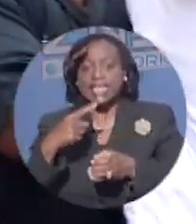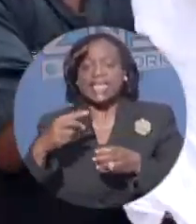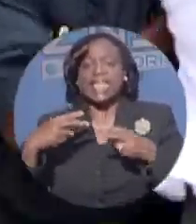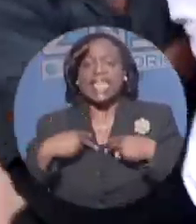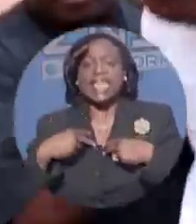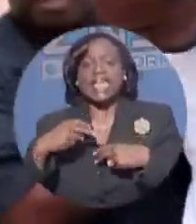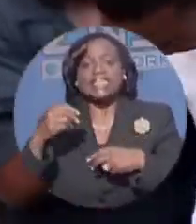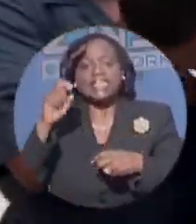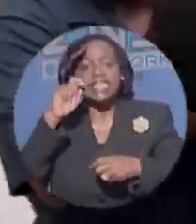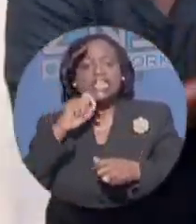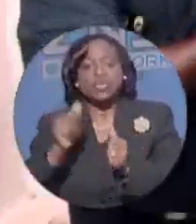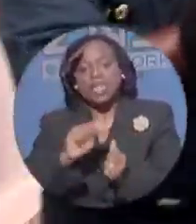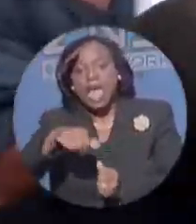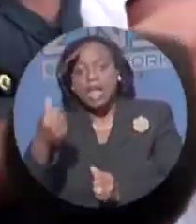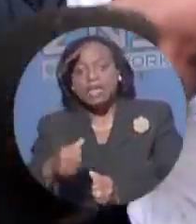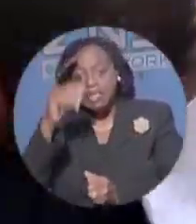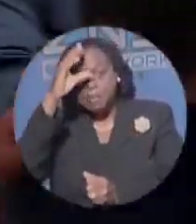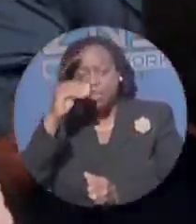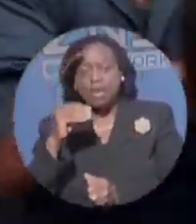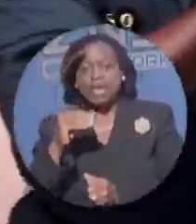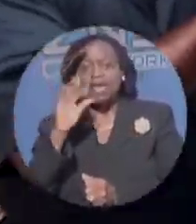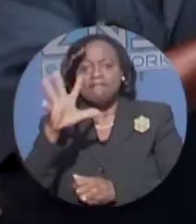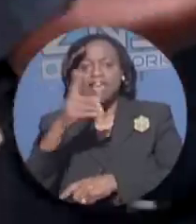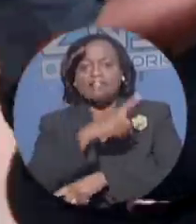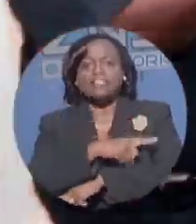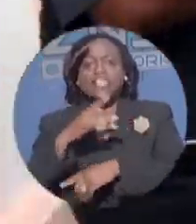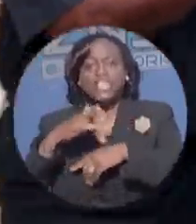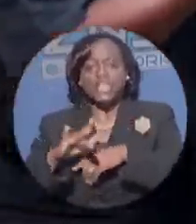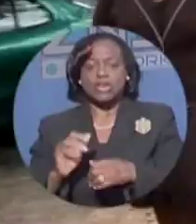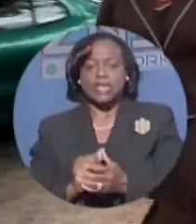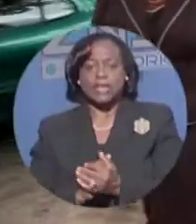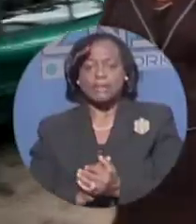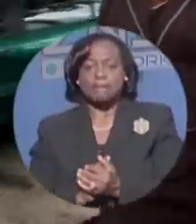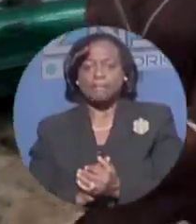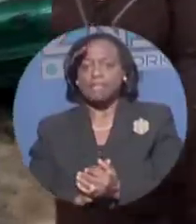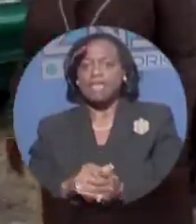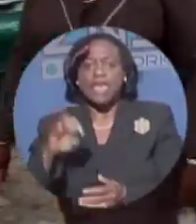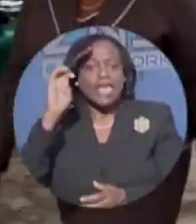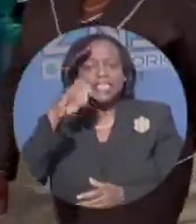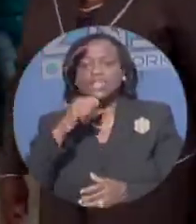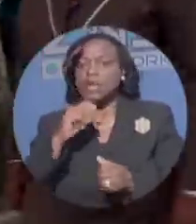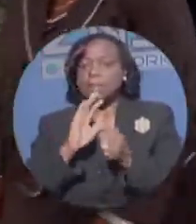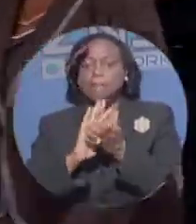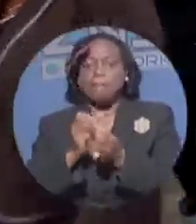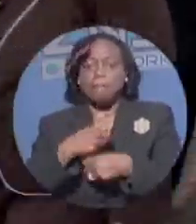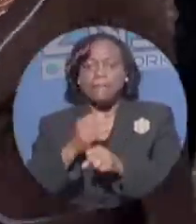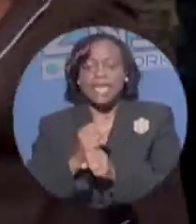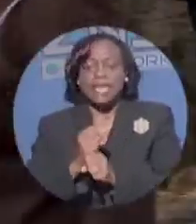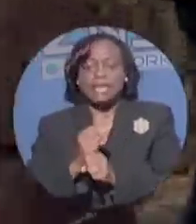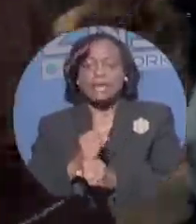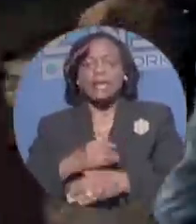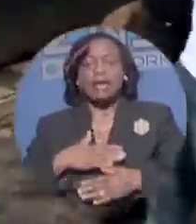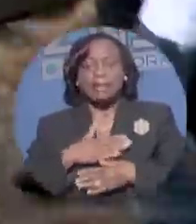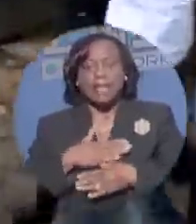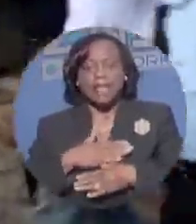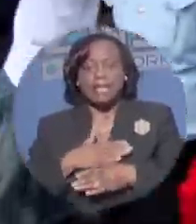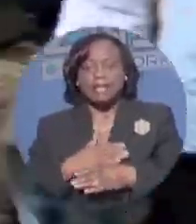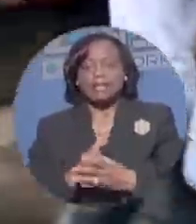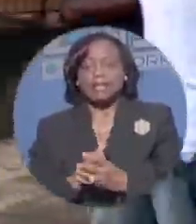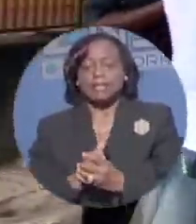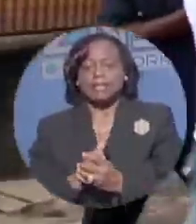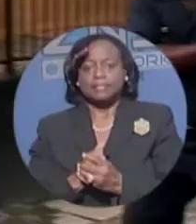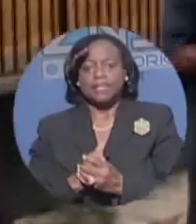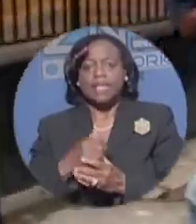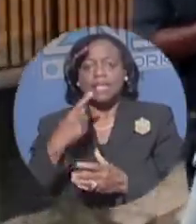five months earlier on Saturday, March 12th. The Yorkshire Street resident was not required to make a plea. A preliminary inquiry has been scheduled.